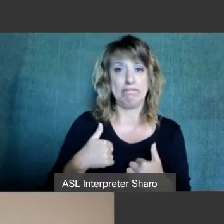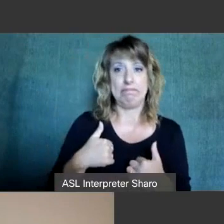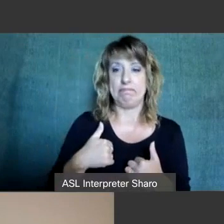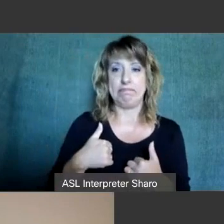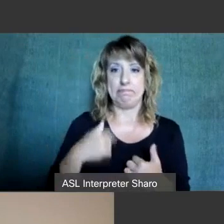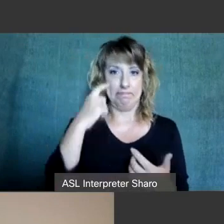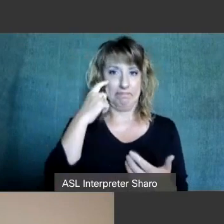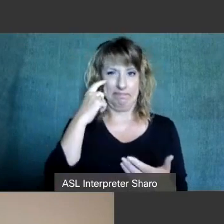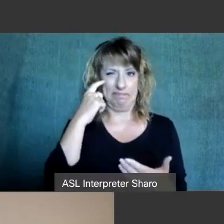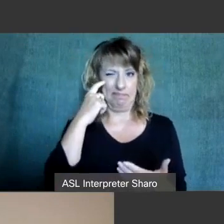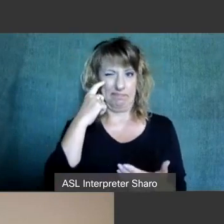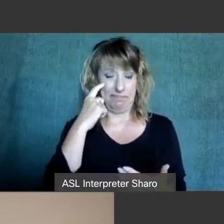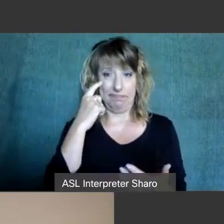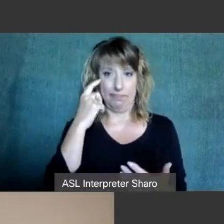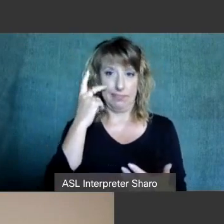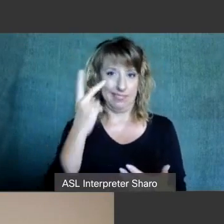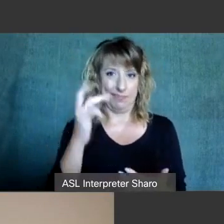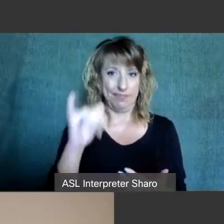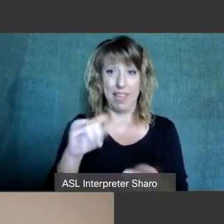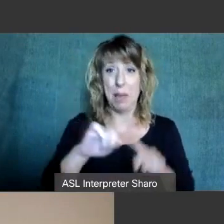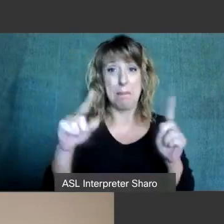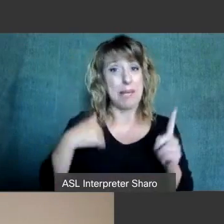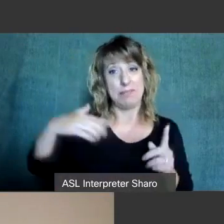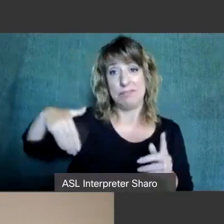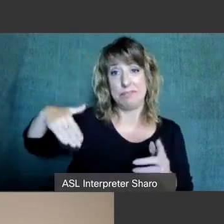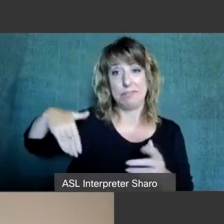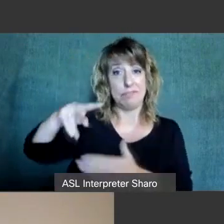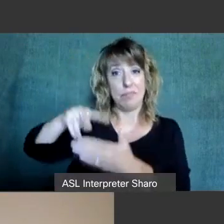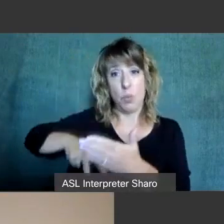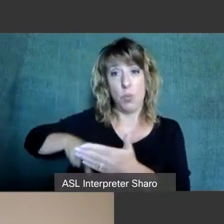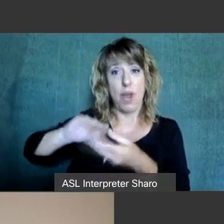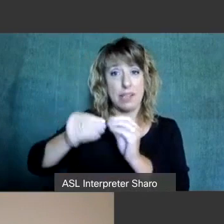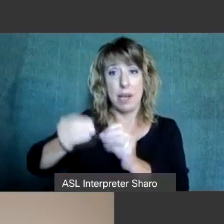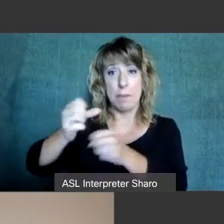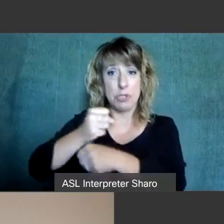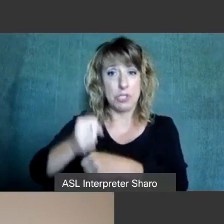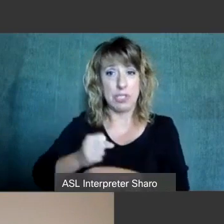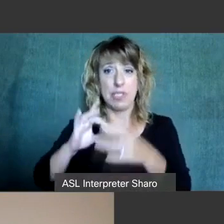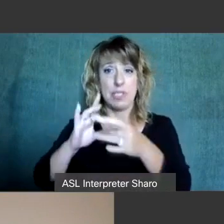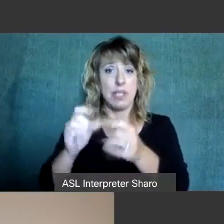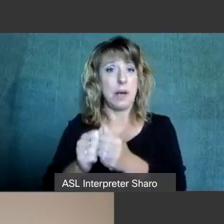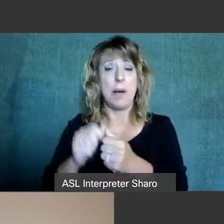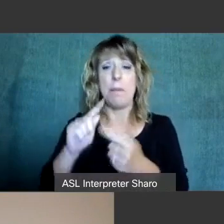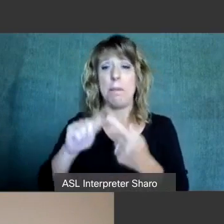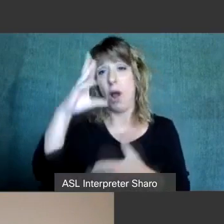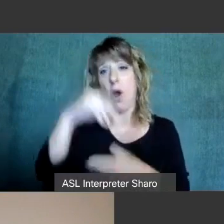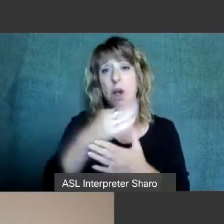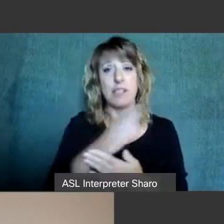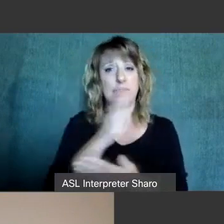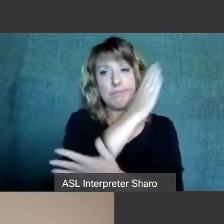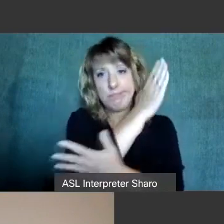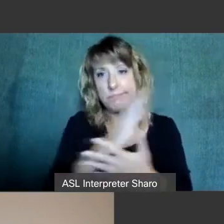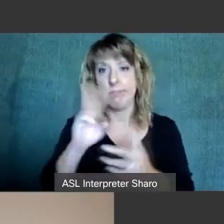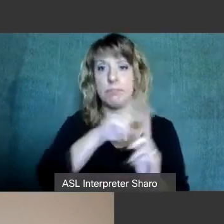privy to any statistics on that as i said before it crosses every racial and